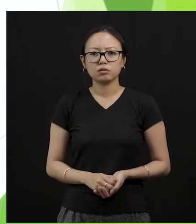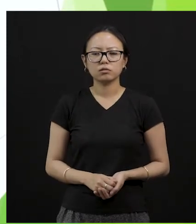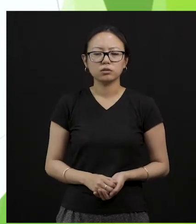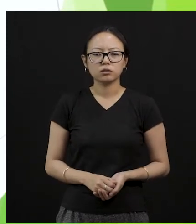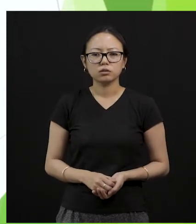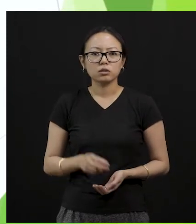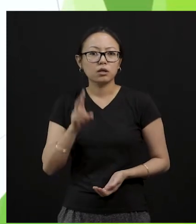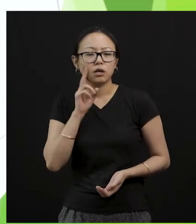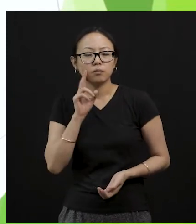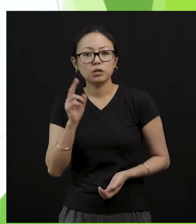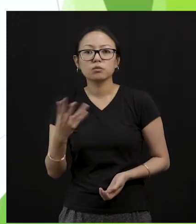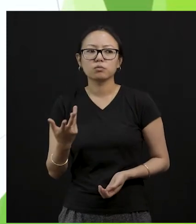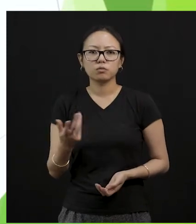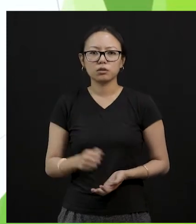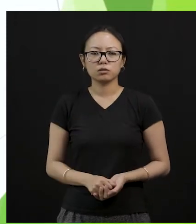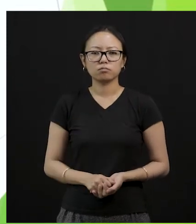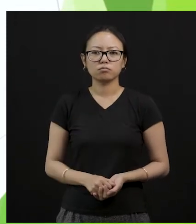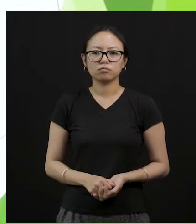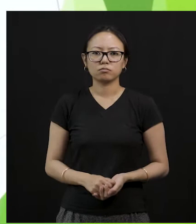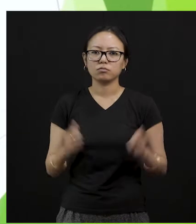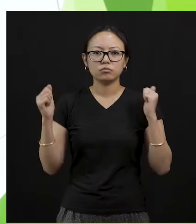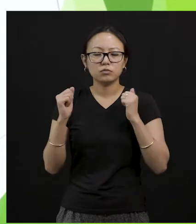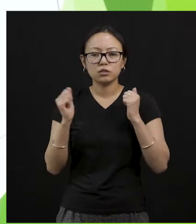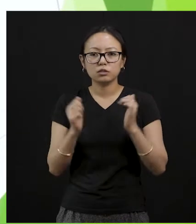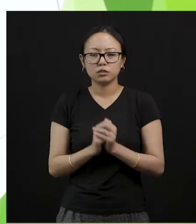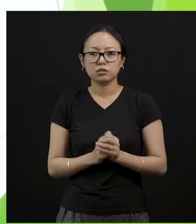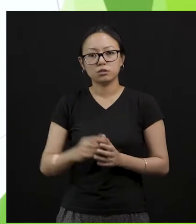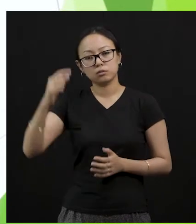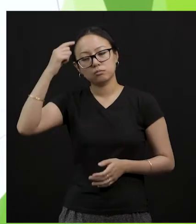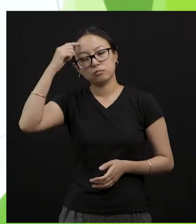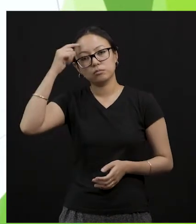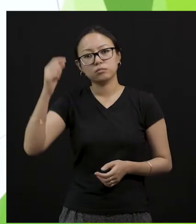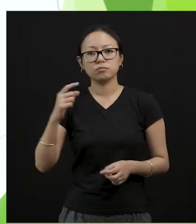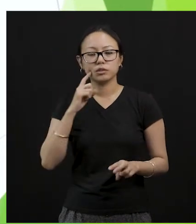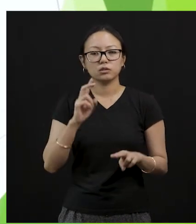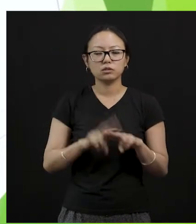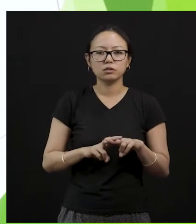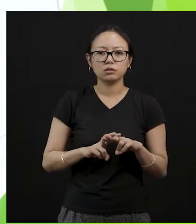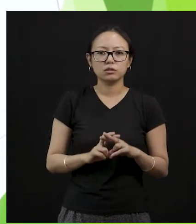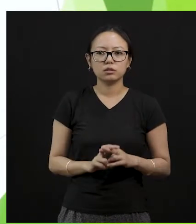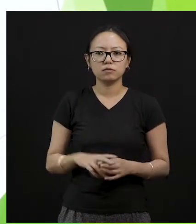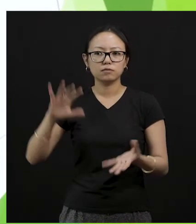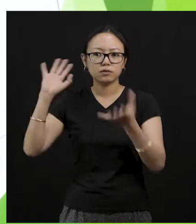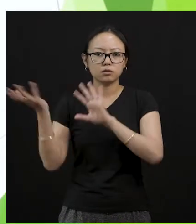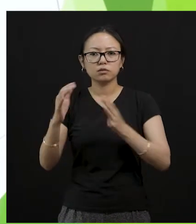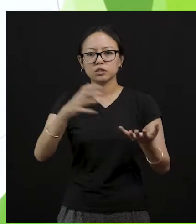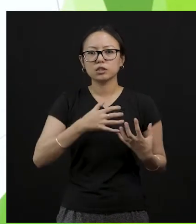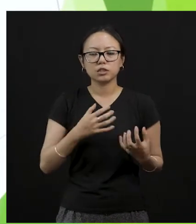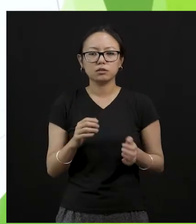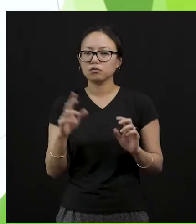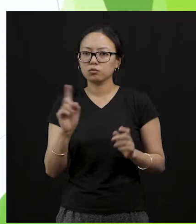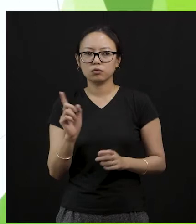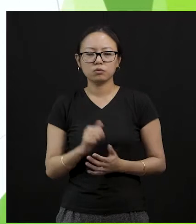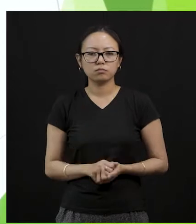terrible and terrifying consequences if we do not save the earth. Some of them are this. Look at this